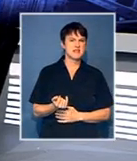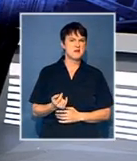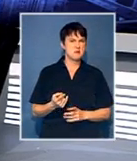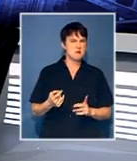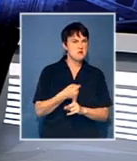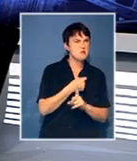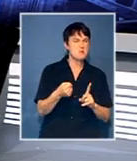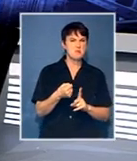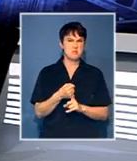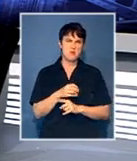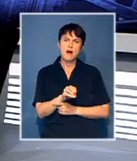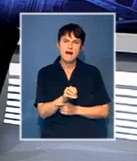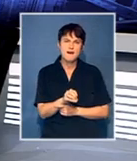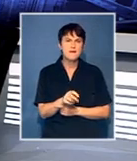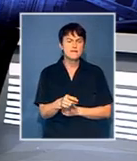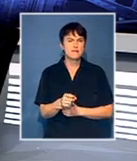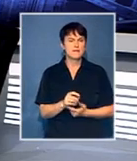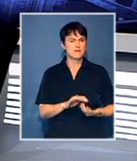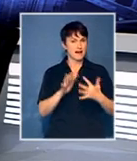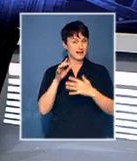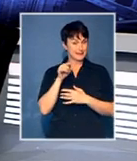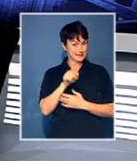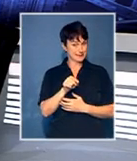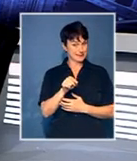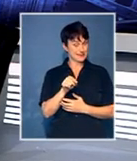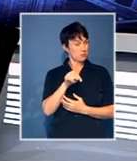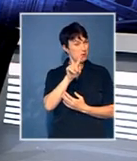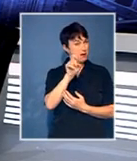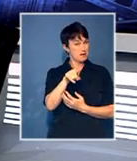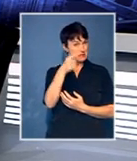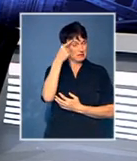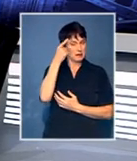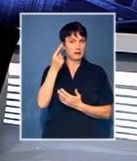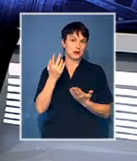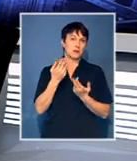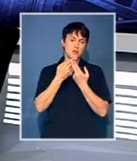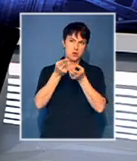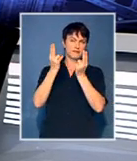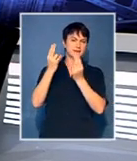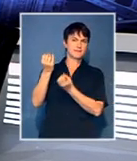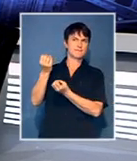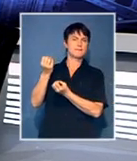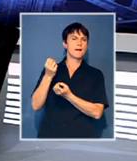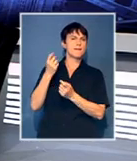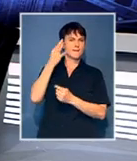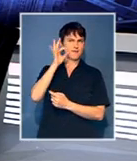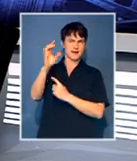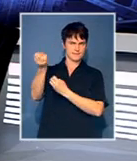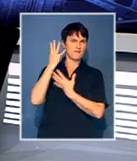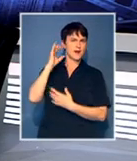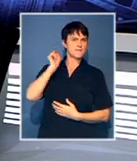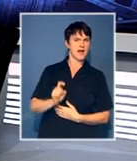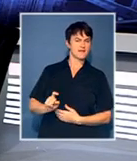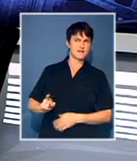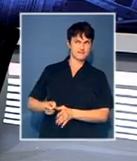from students. Where does it fall in? Is it a matter of the students saying, we can see that government can provide, therefore we want more?